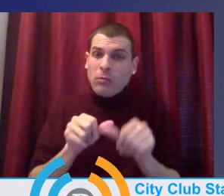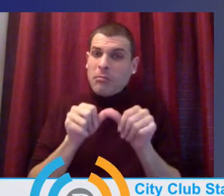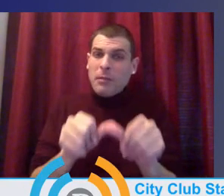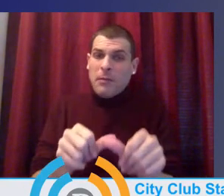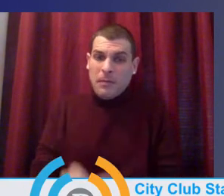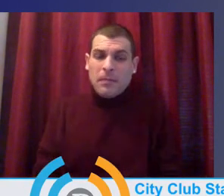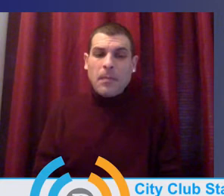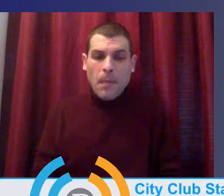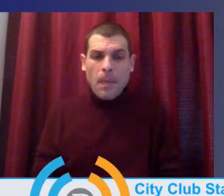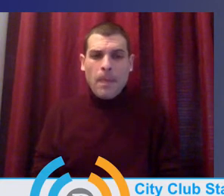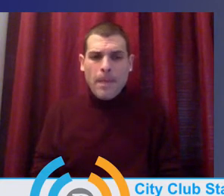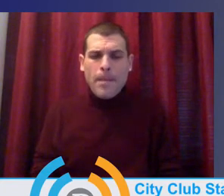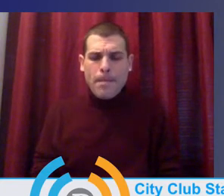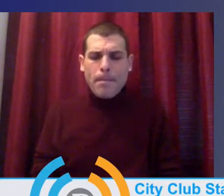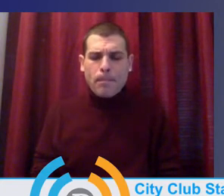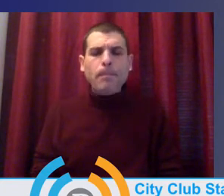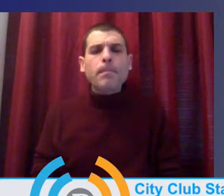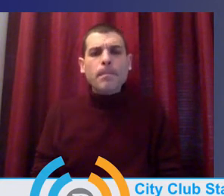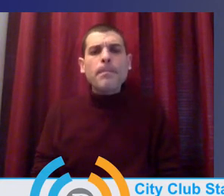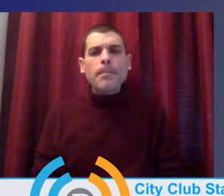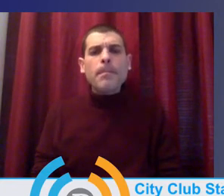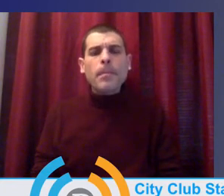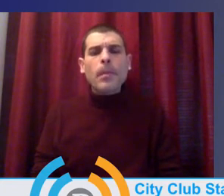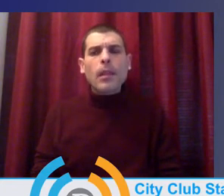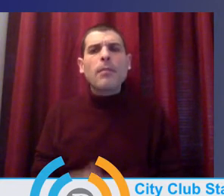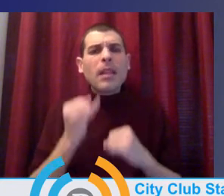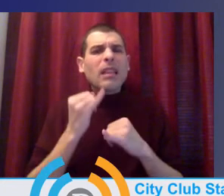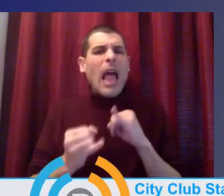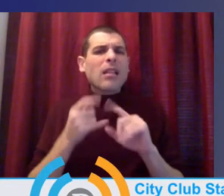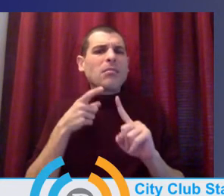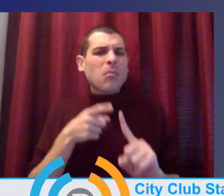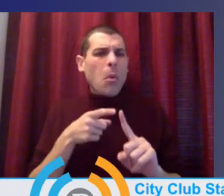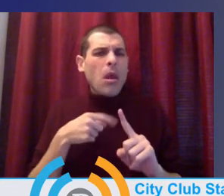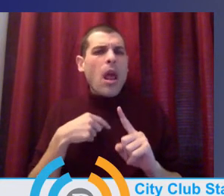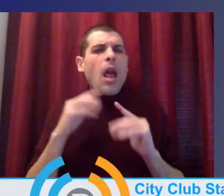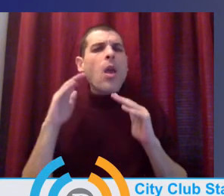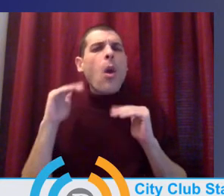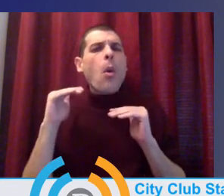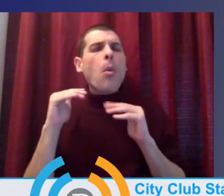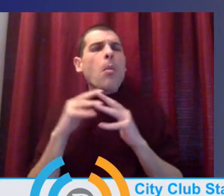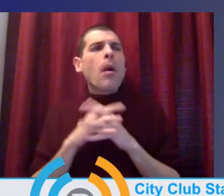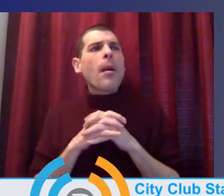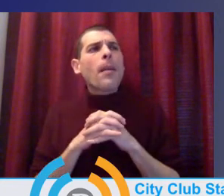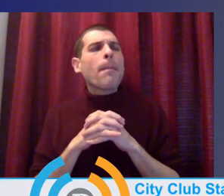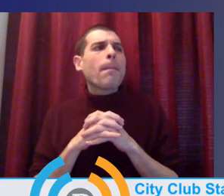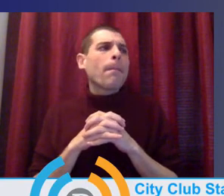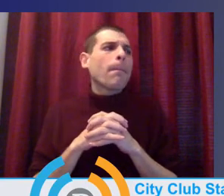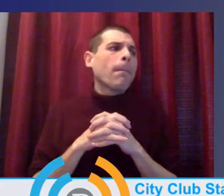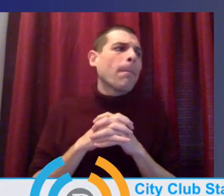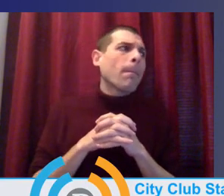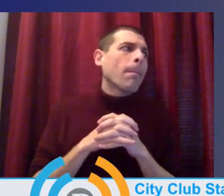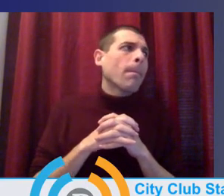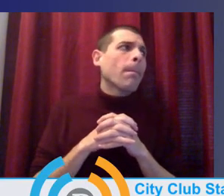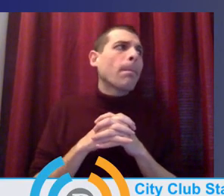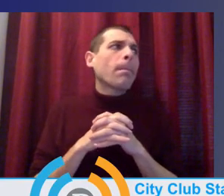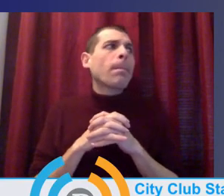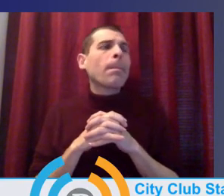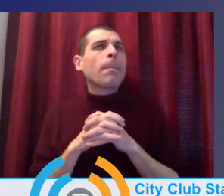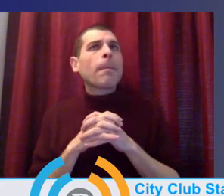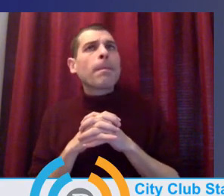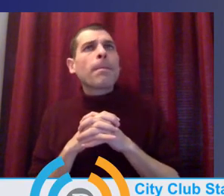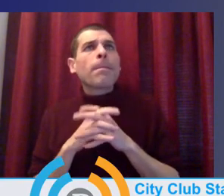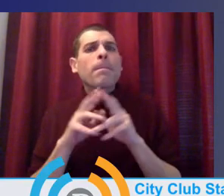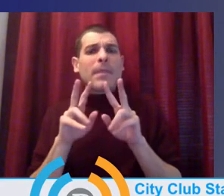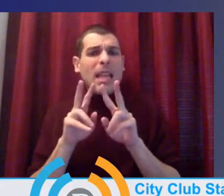structure includes, um, I won't say the elimination, but the, the, the, the if you will, of assessments,